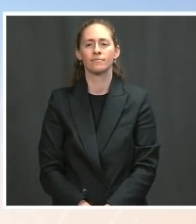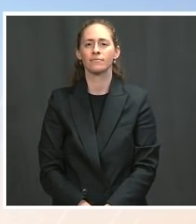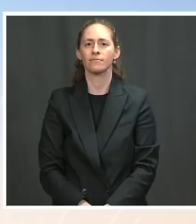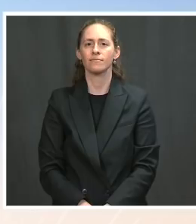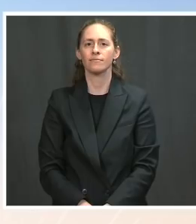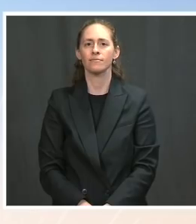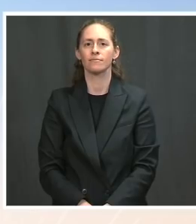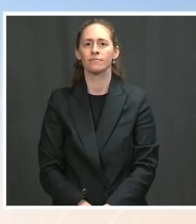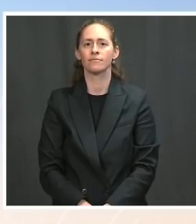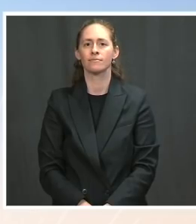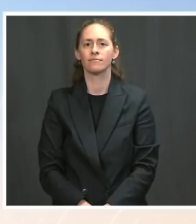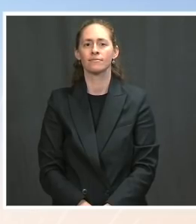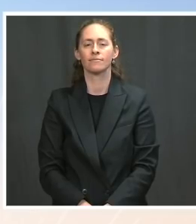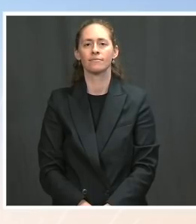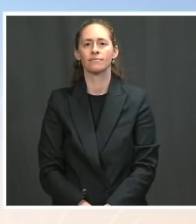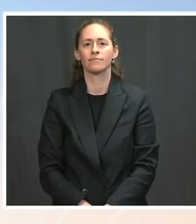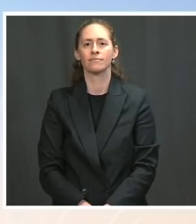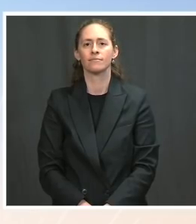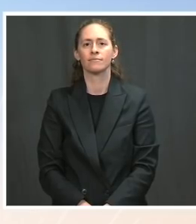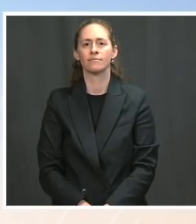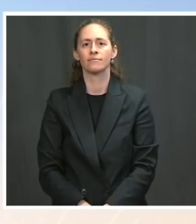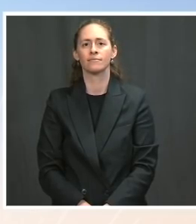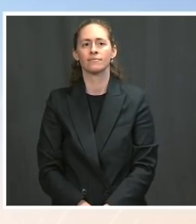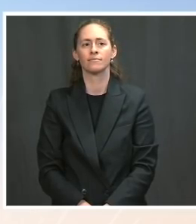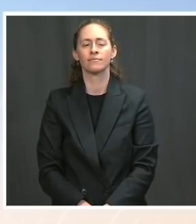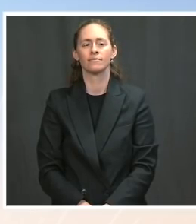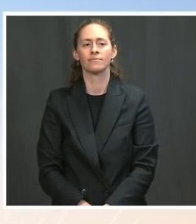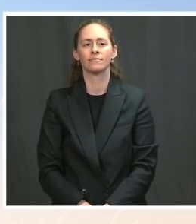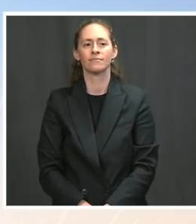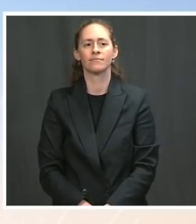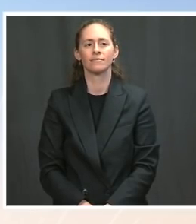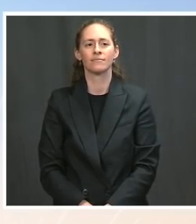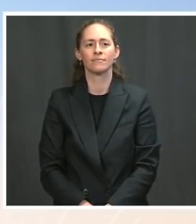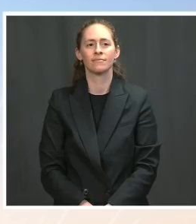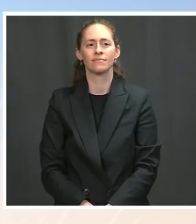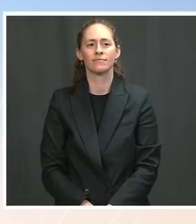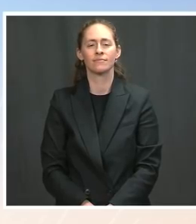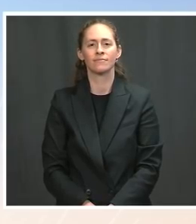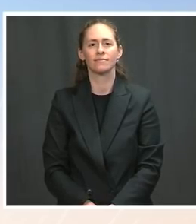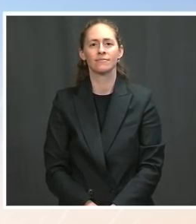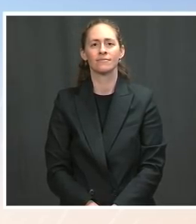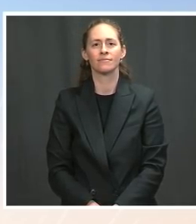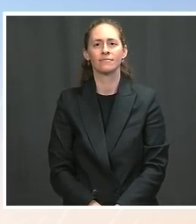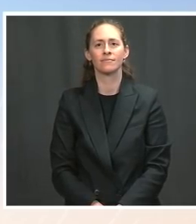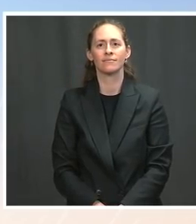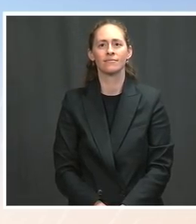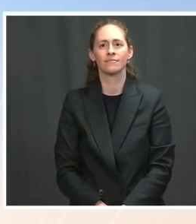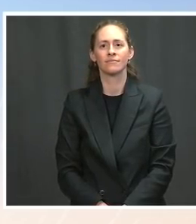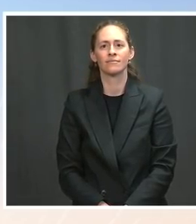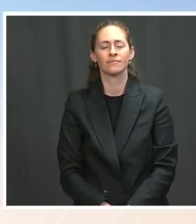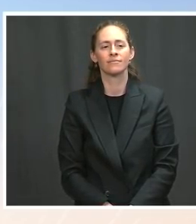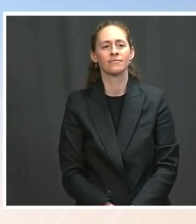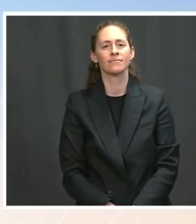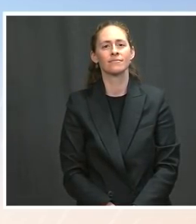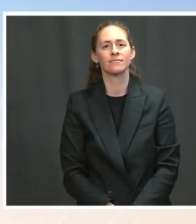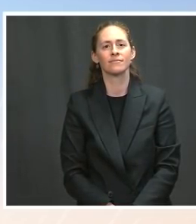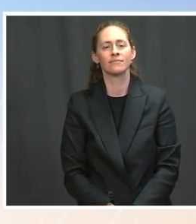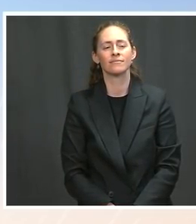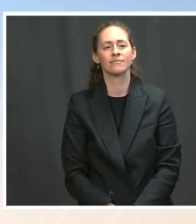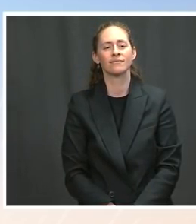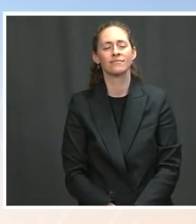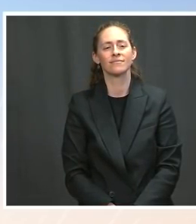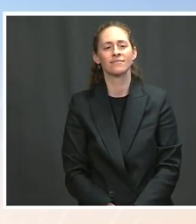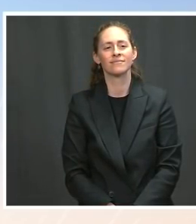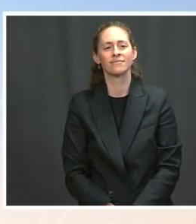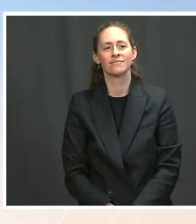On the subject of the stimulus checks, the President sent out a letter to millions of Americans who have gotten these checks. And just a few weeks ago, when you were asked if